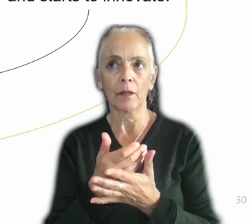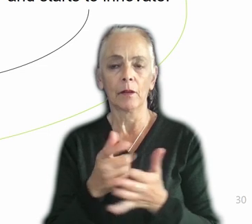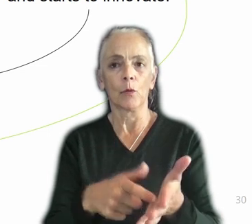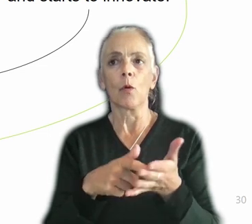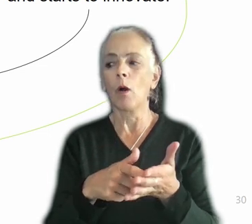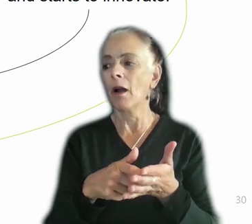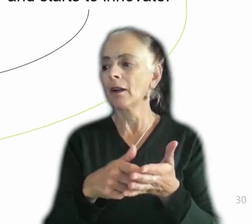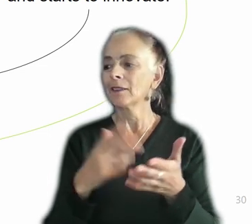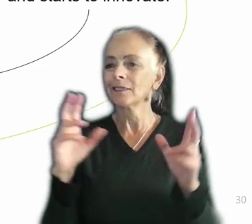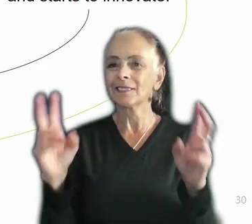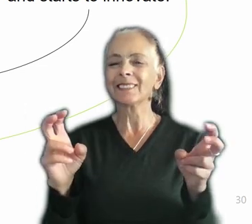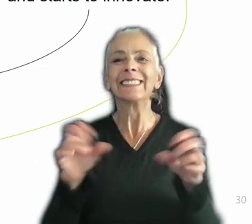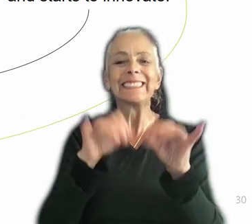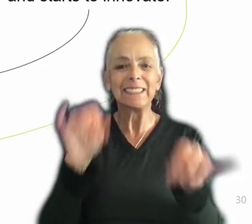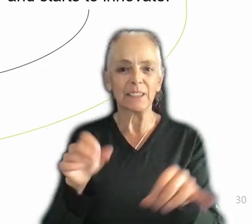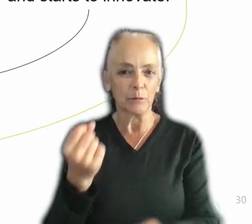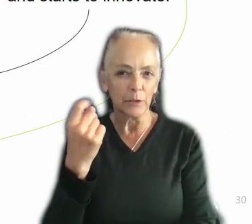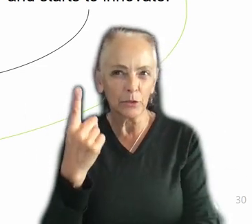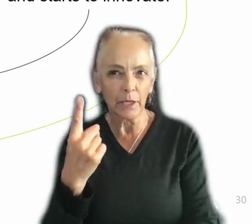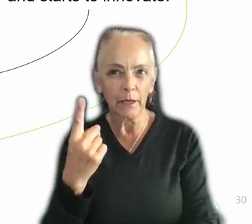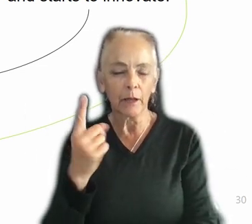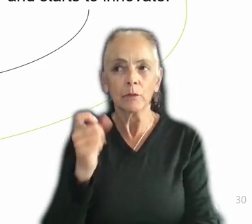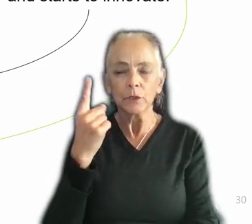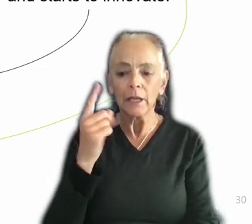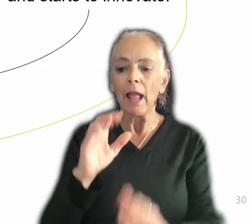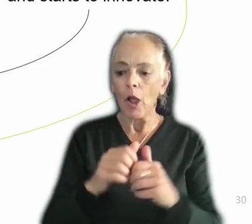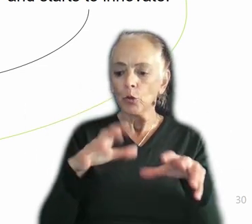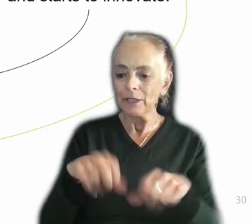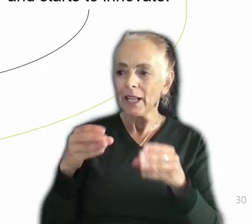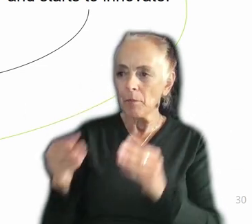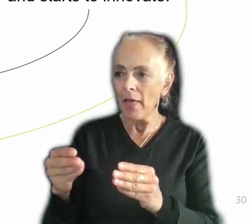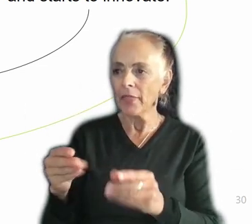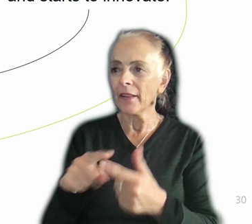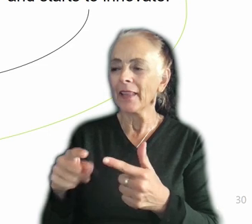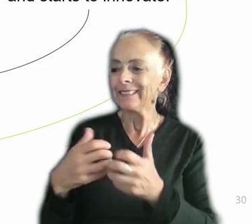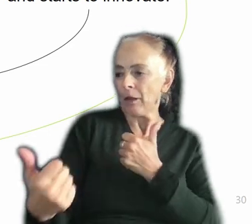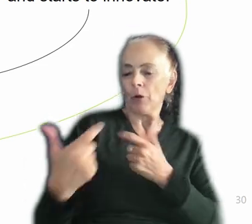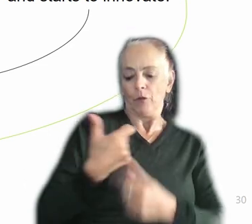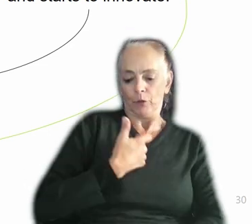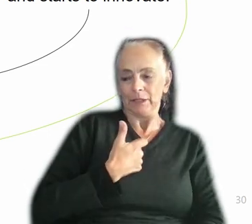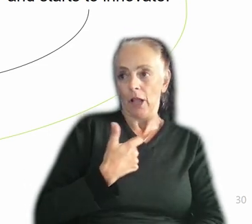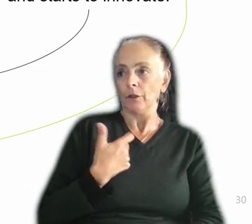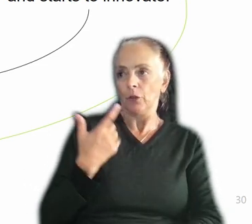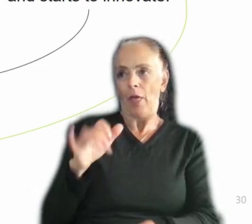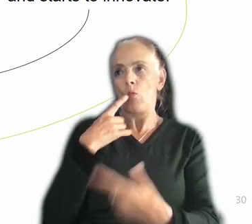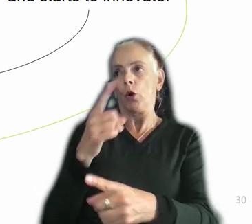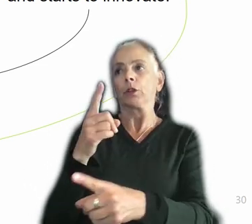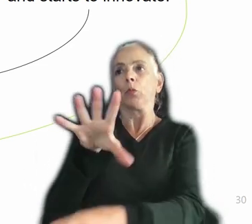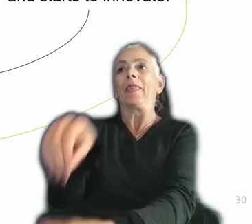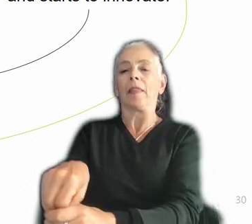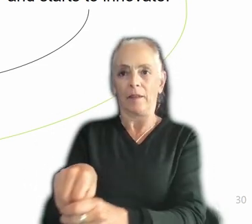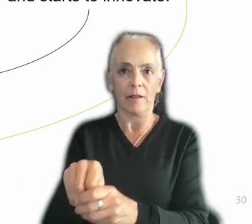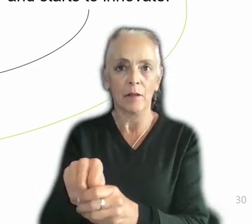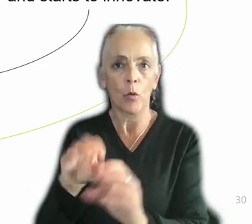as systems understanding. You have to understand how to take a method and move it outside of yourself so it works within your organization. Fortunately, there are ways